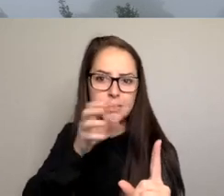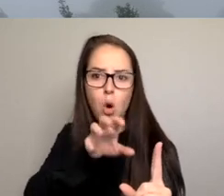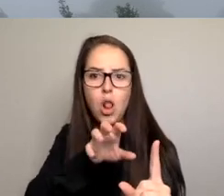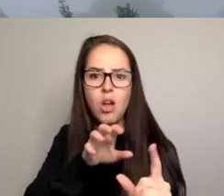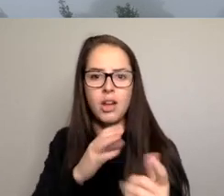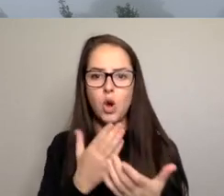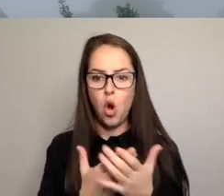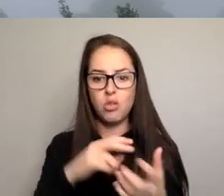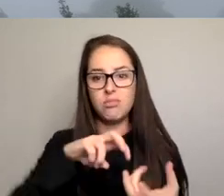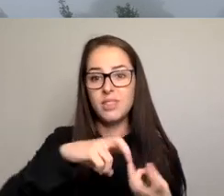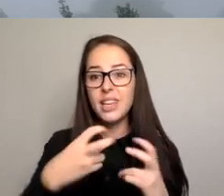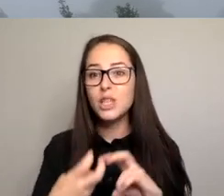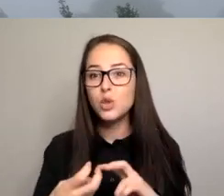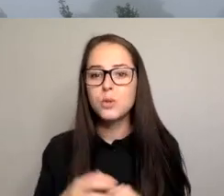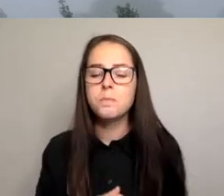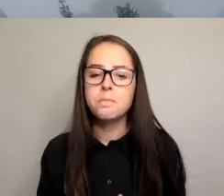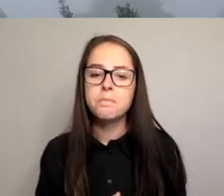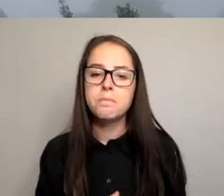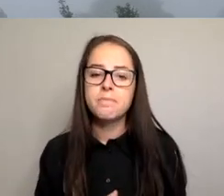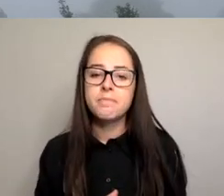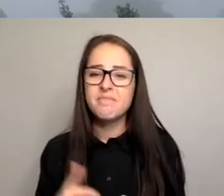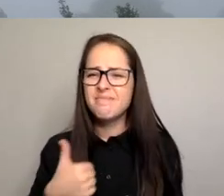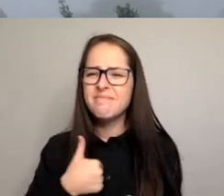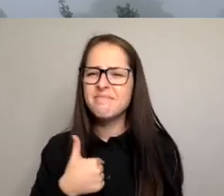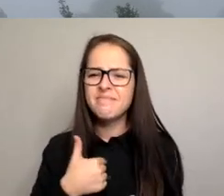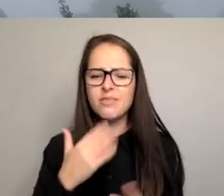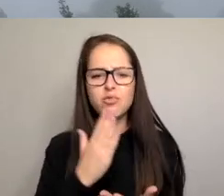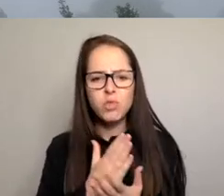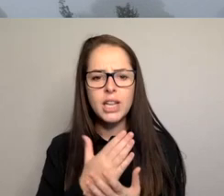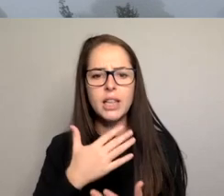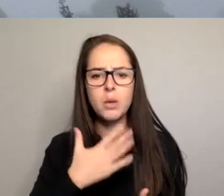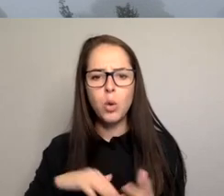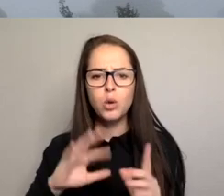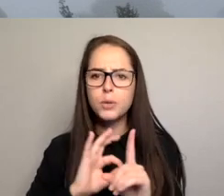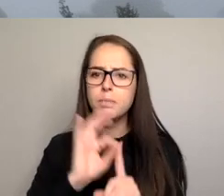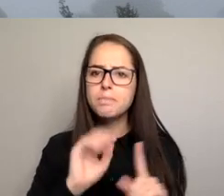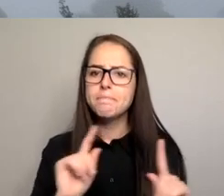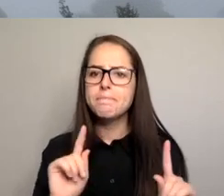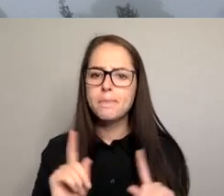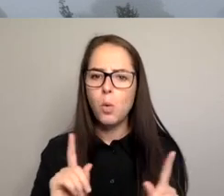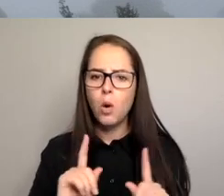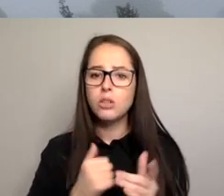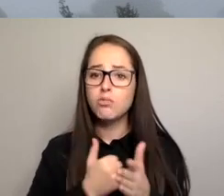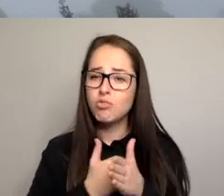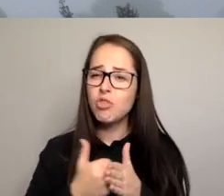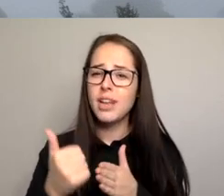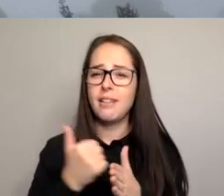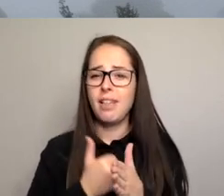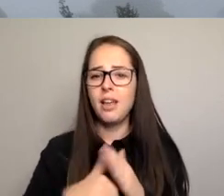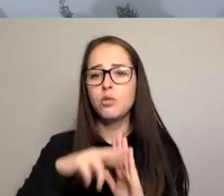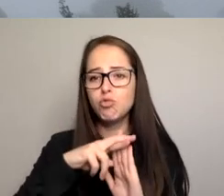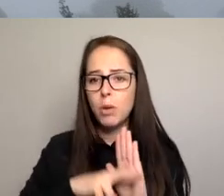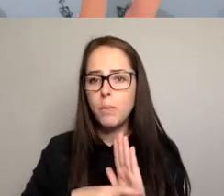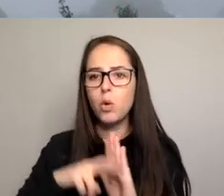And one of the things that I want to see is reporting, regular reporting on how we're actually